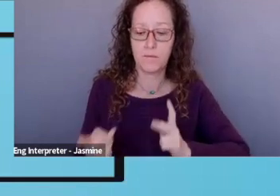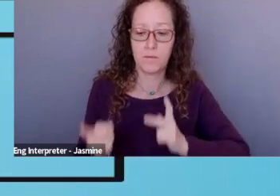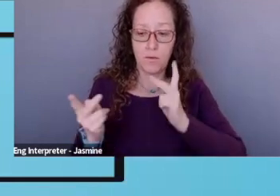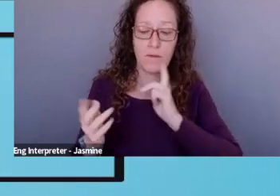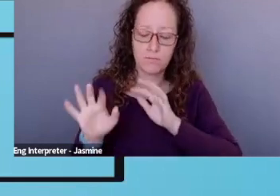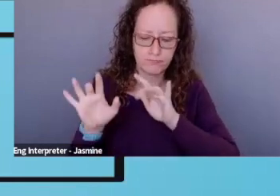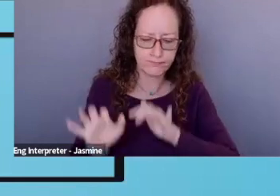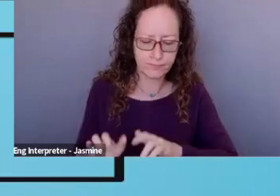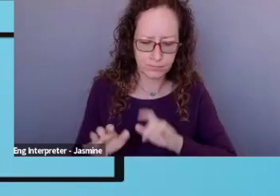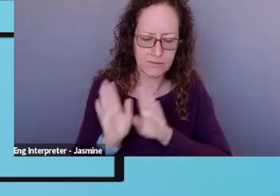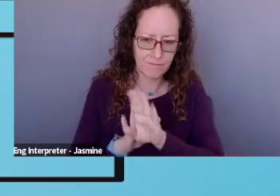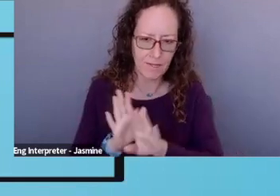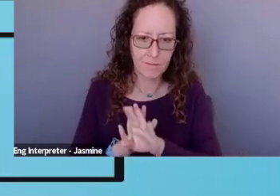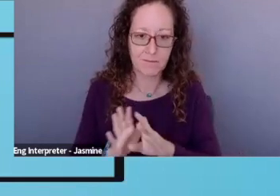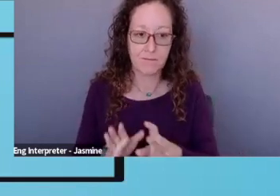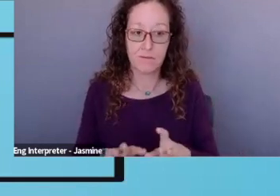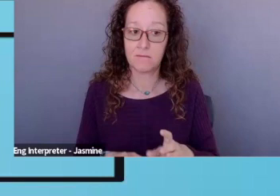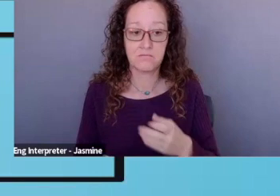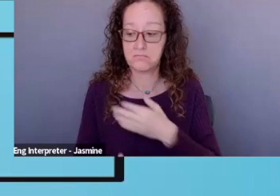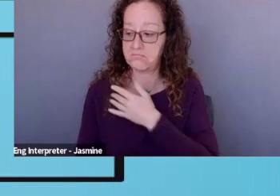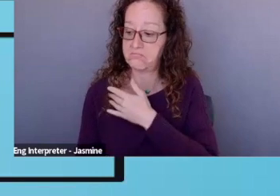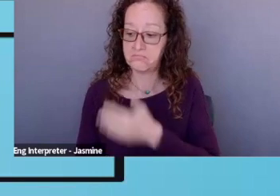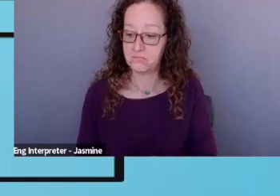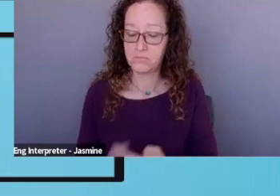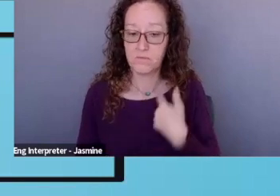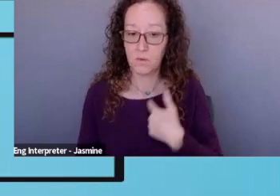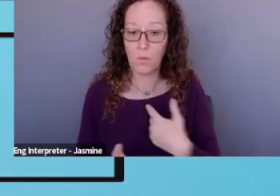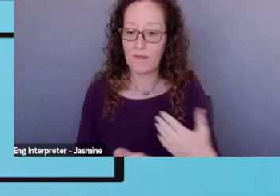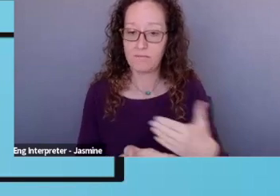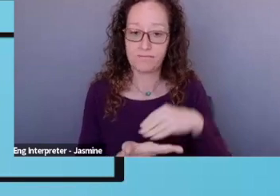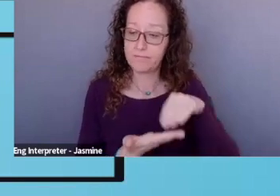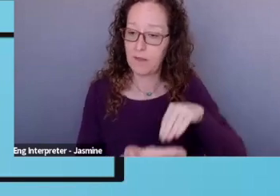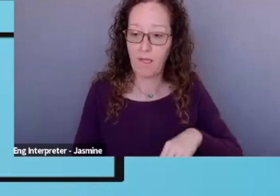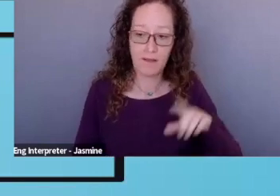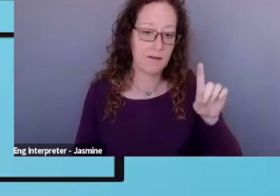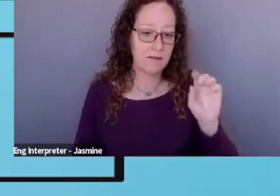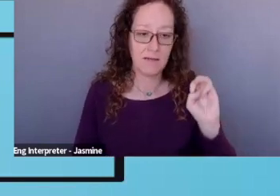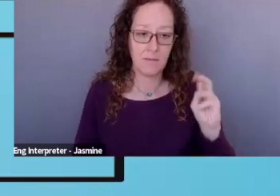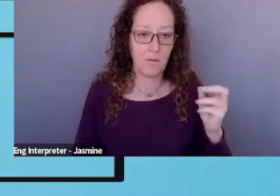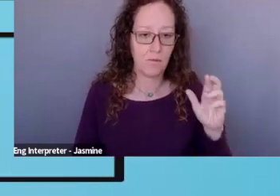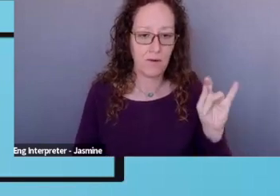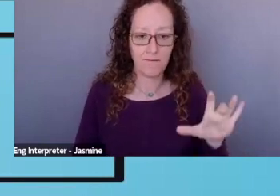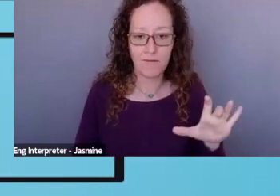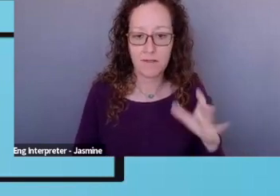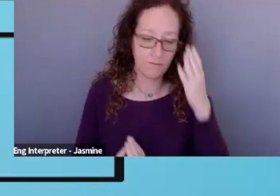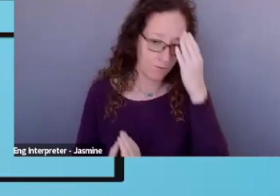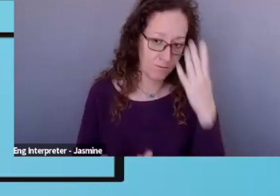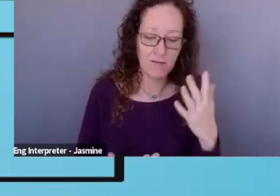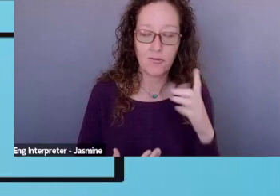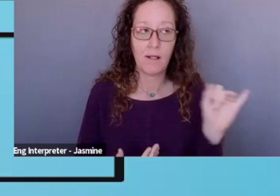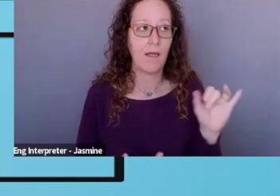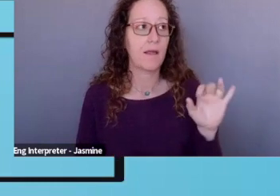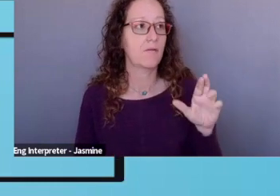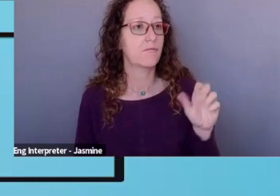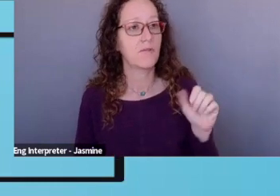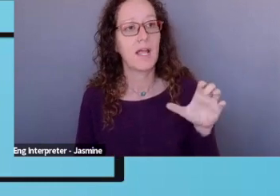uh, demographics as considered generally, um, in terms of race and,